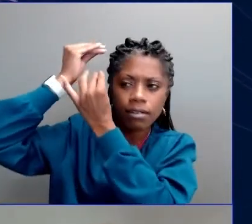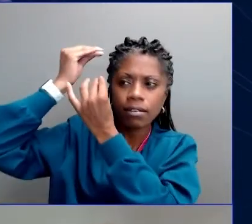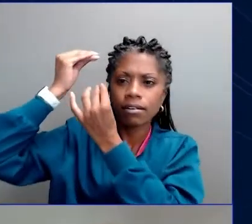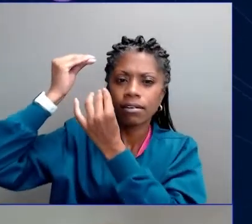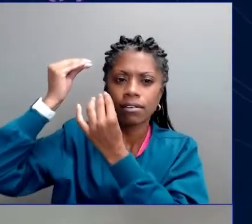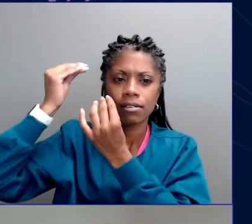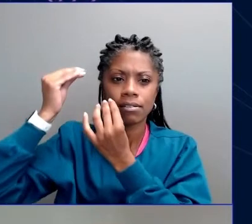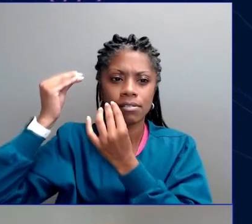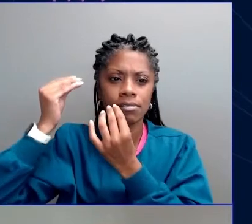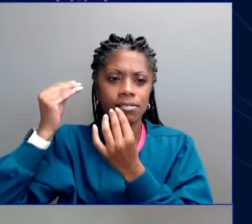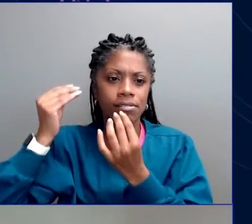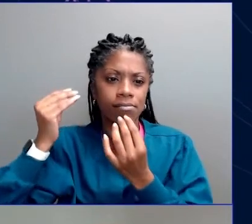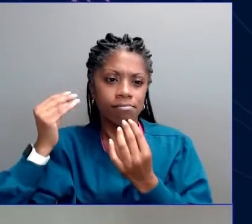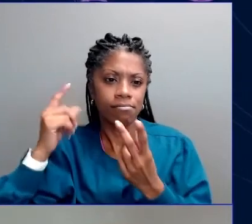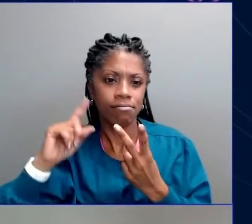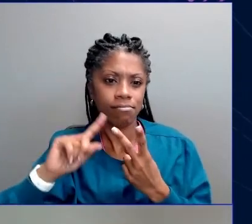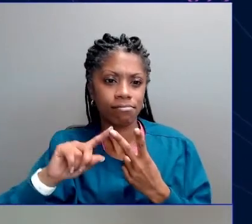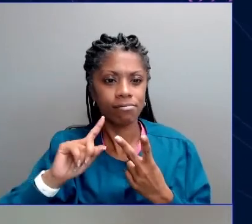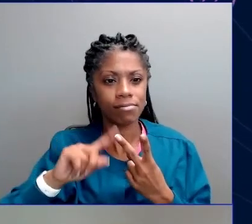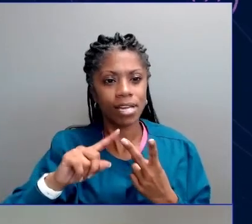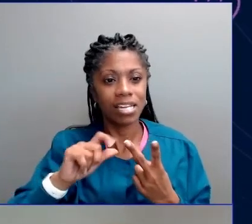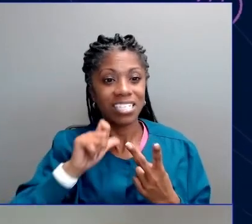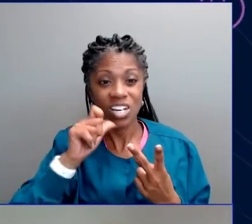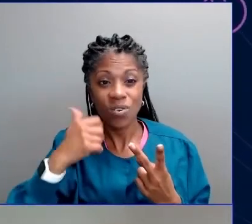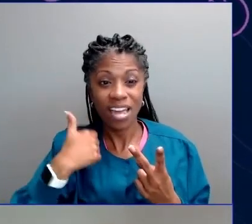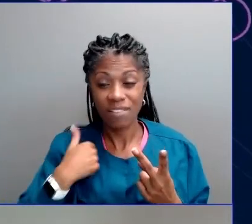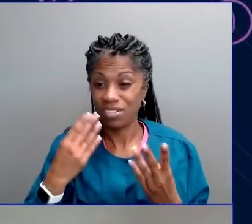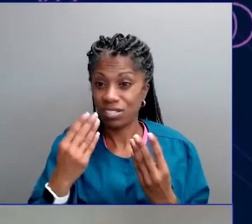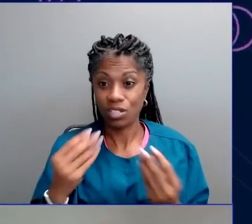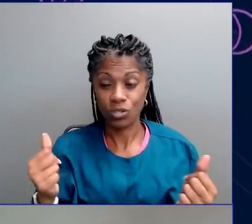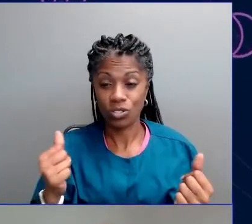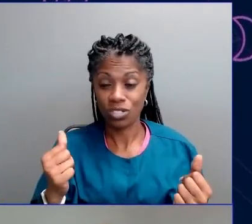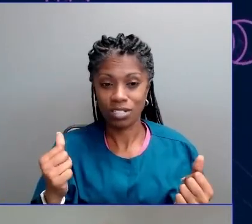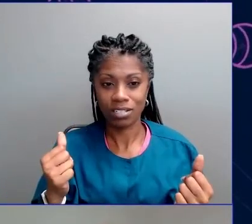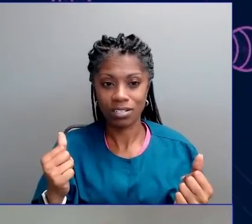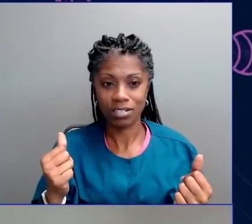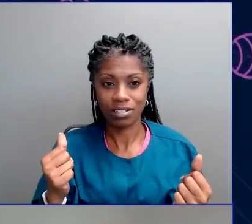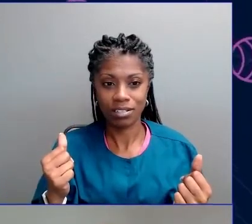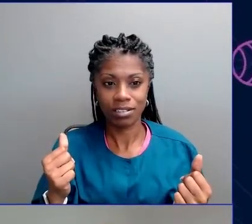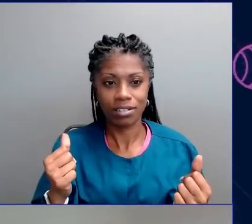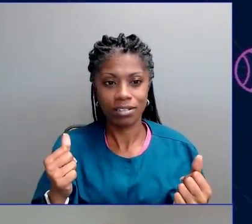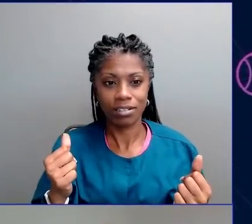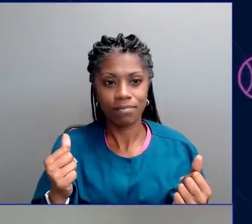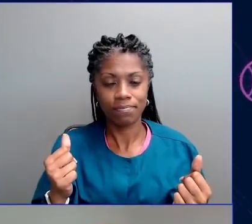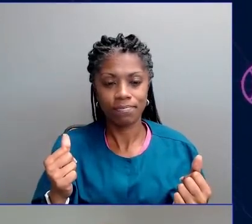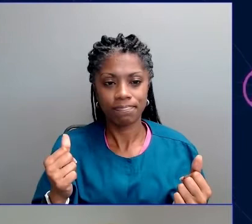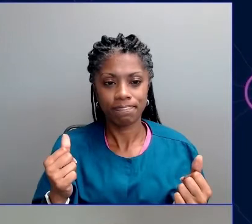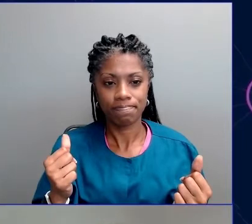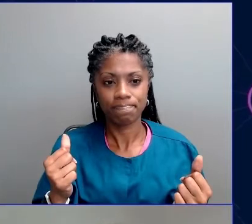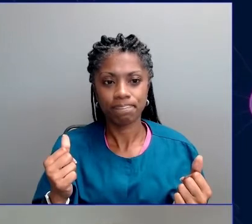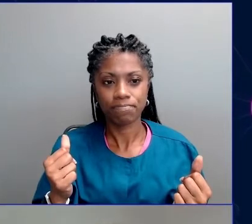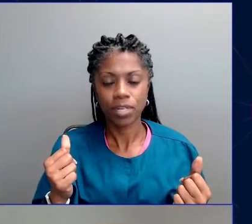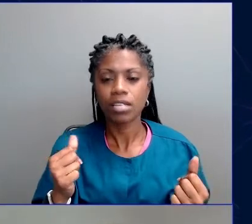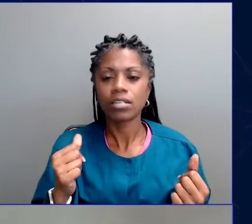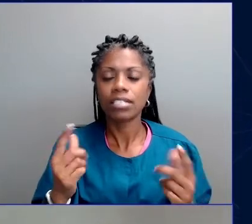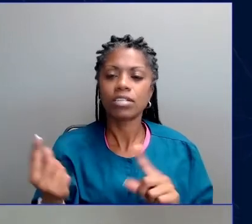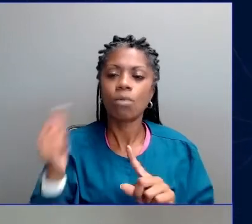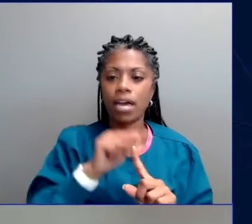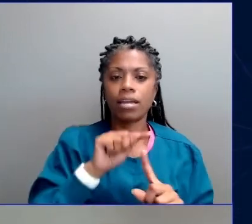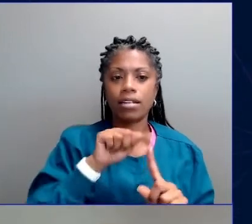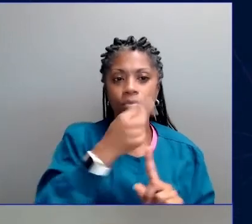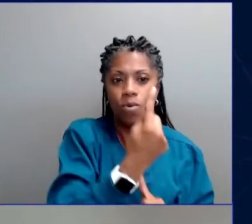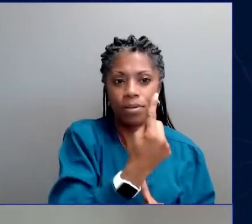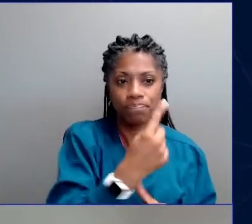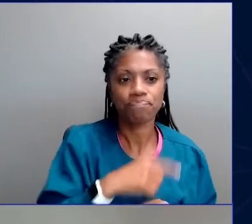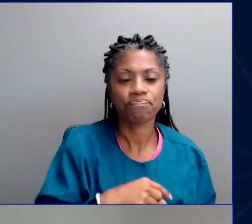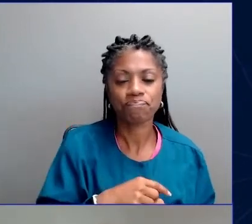of efficacy. Let me unpack those. What is psychological distance? It's the idea that we